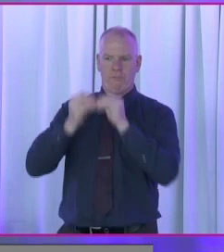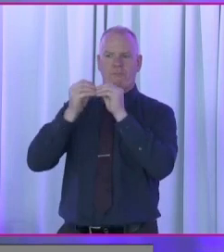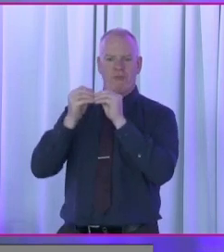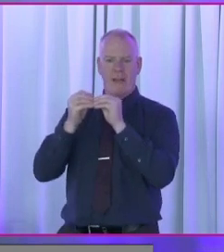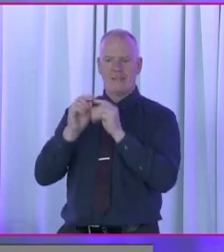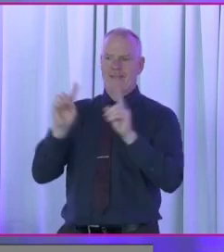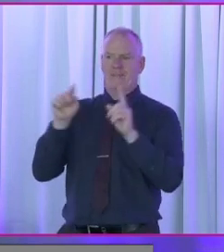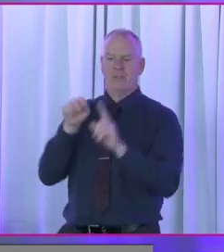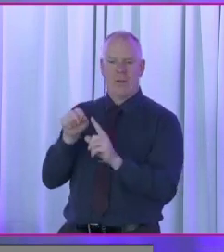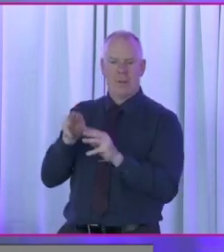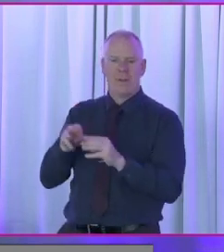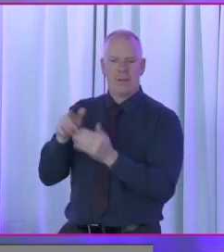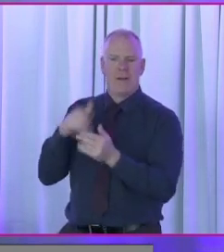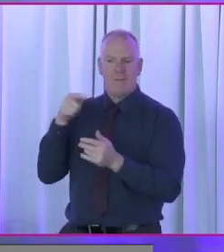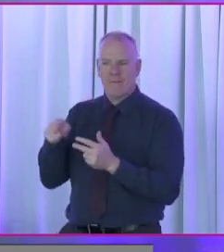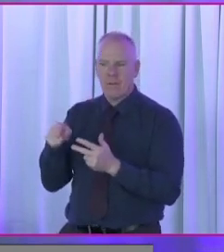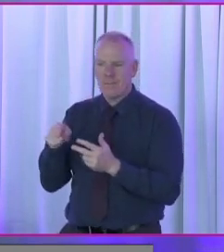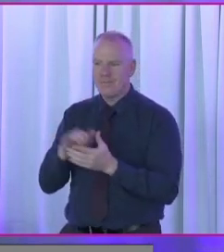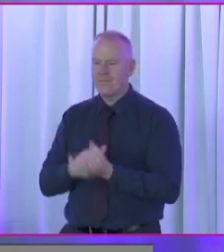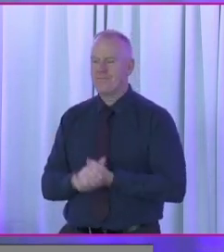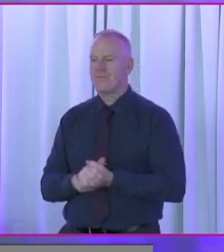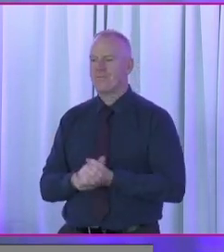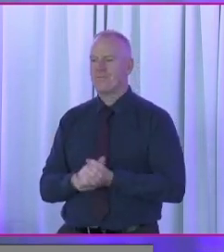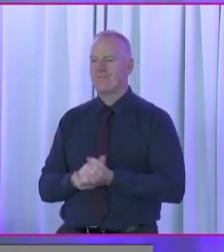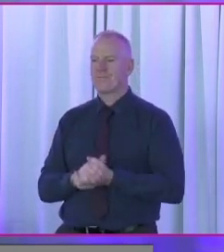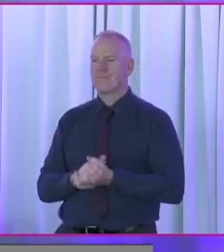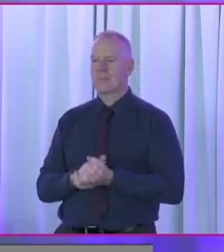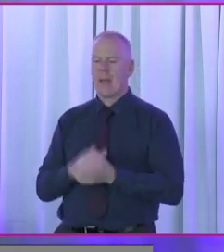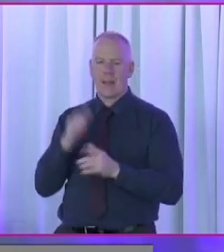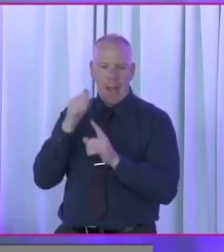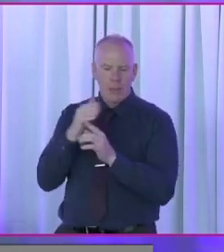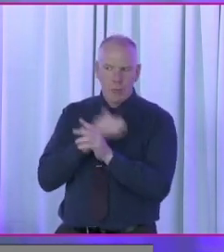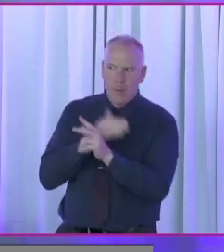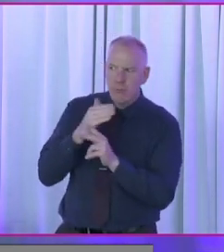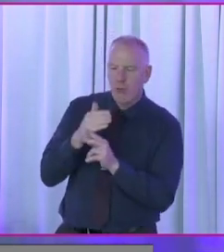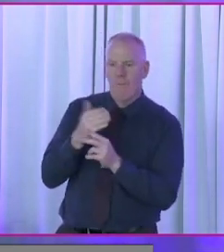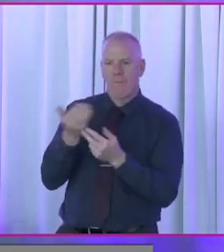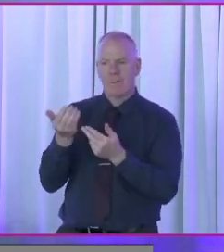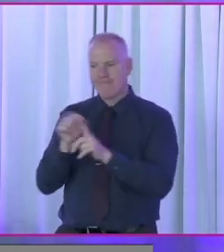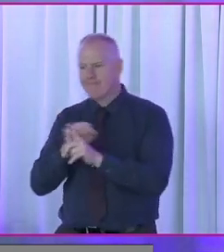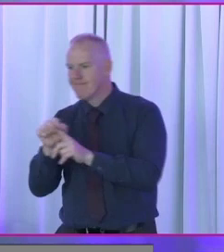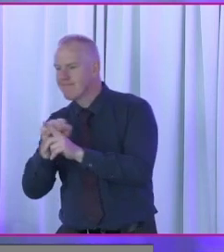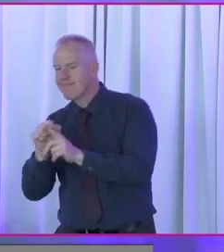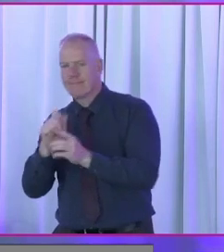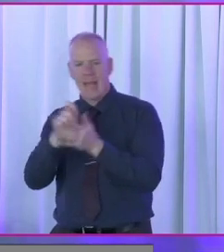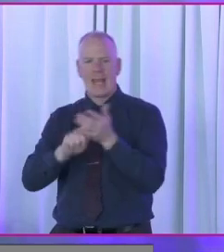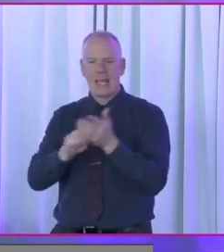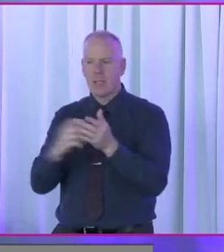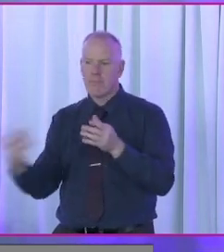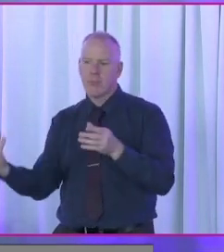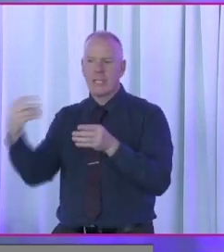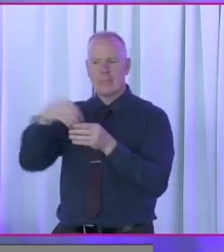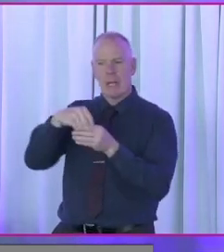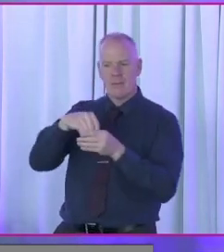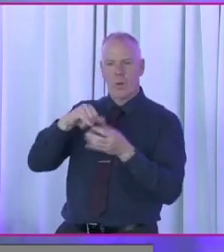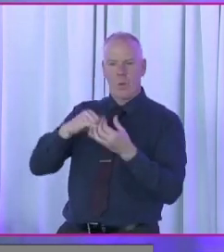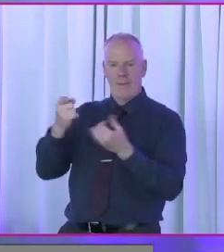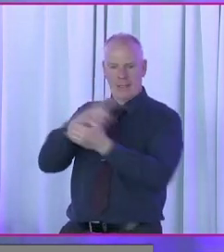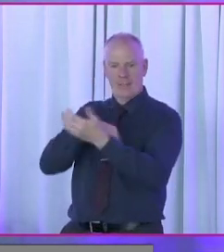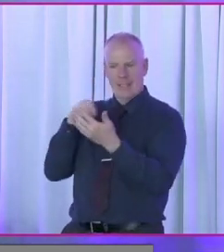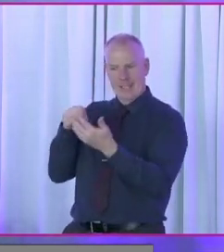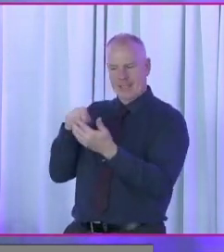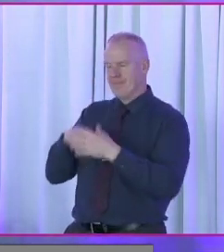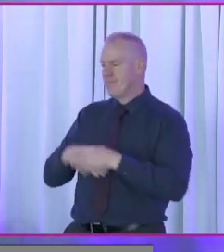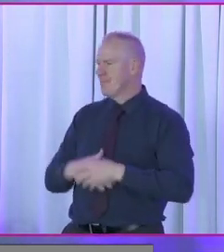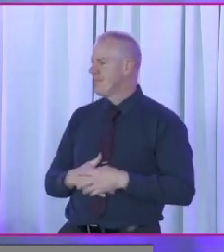a difference to people's lives and to improve and enhance the electoral participation of people with a